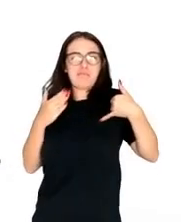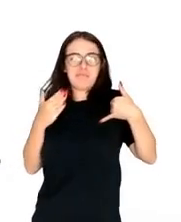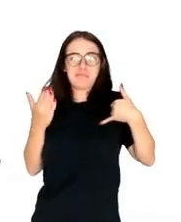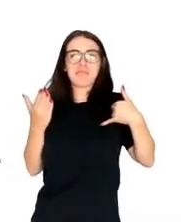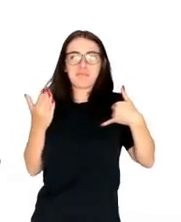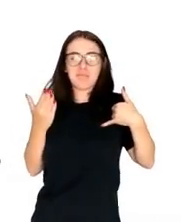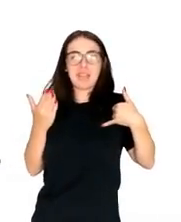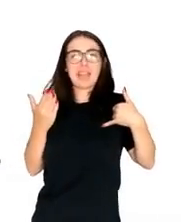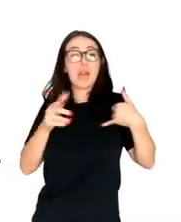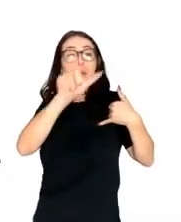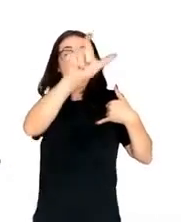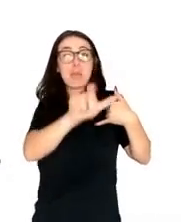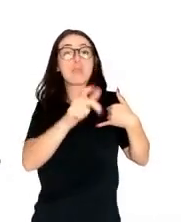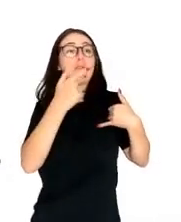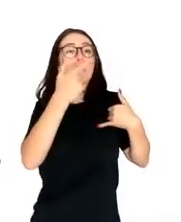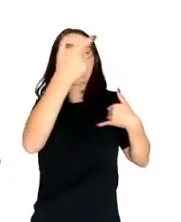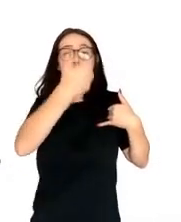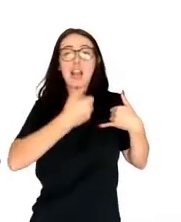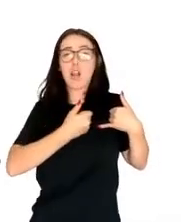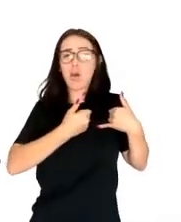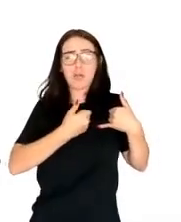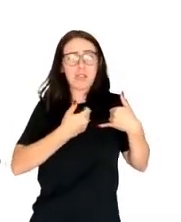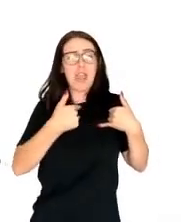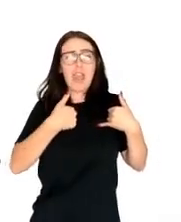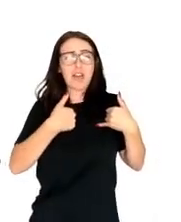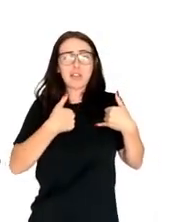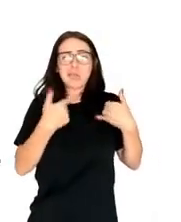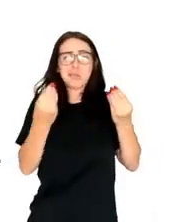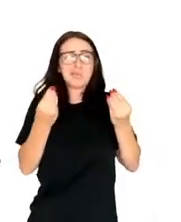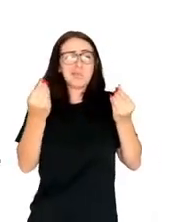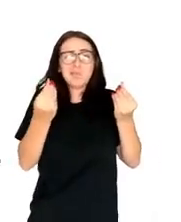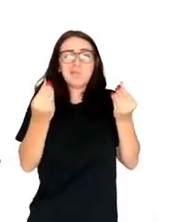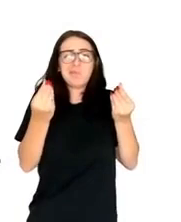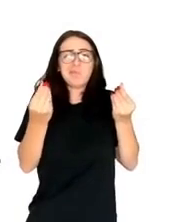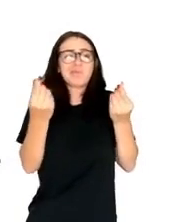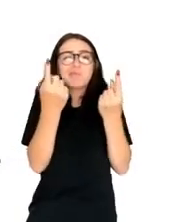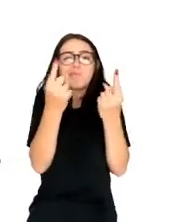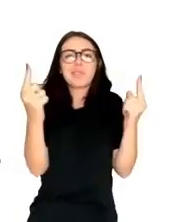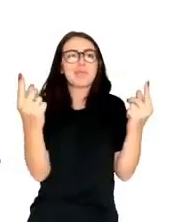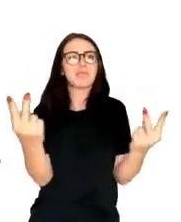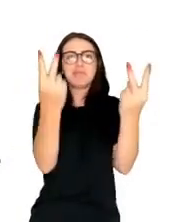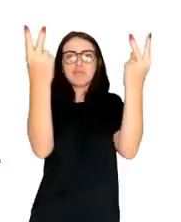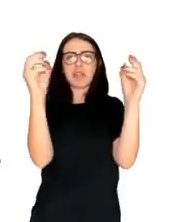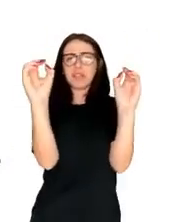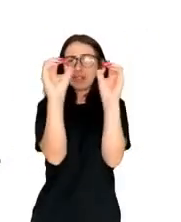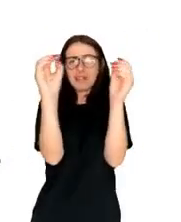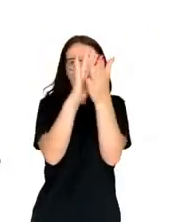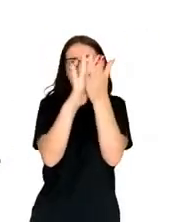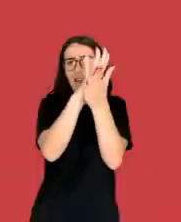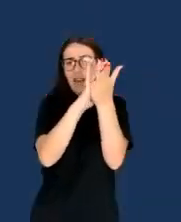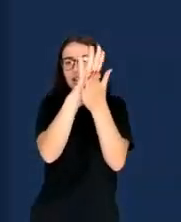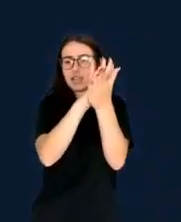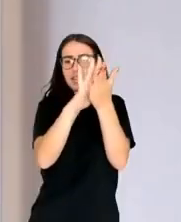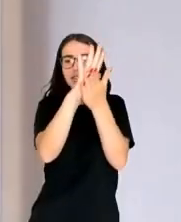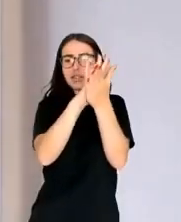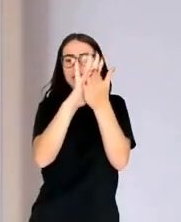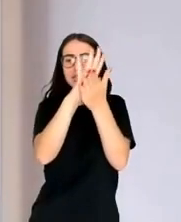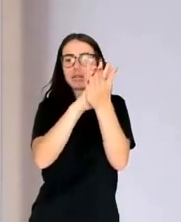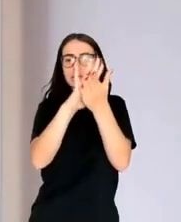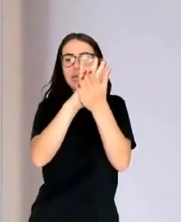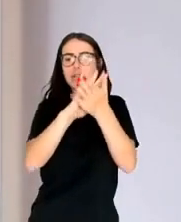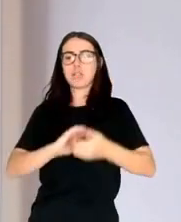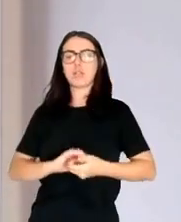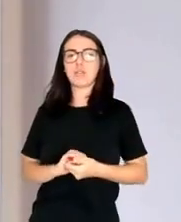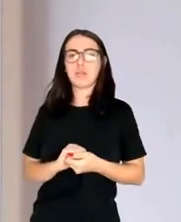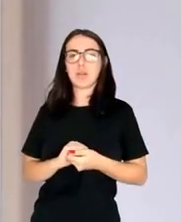to the needs of a civil society. Capital does not care. Care is only about shareholder value. So